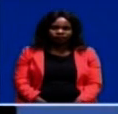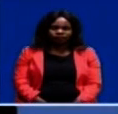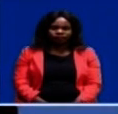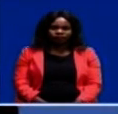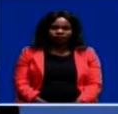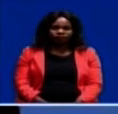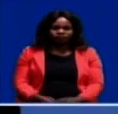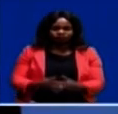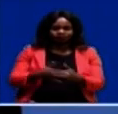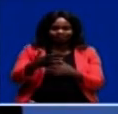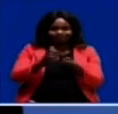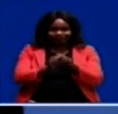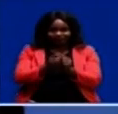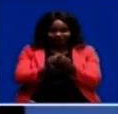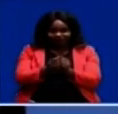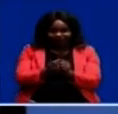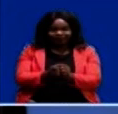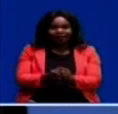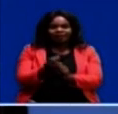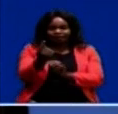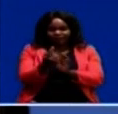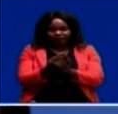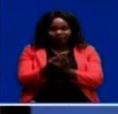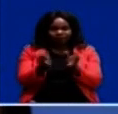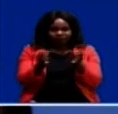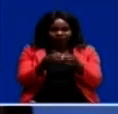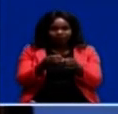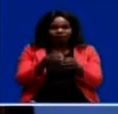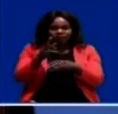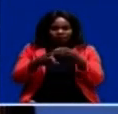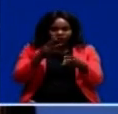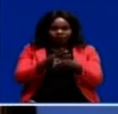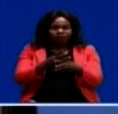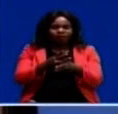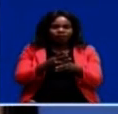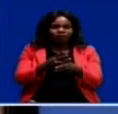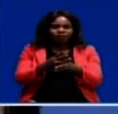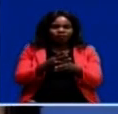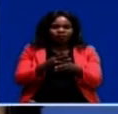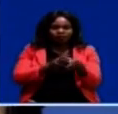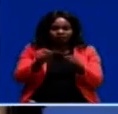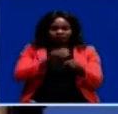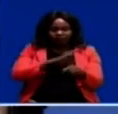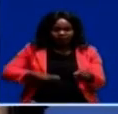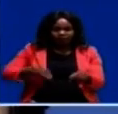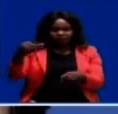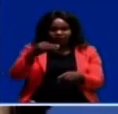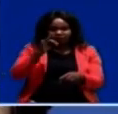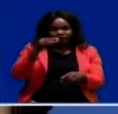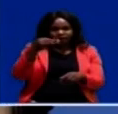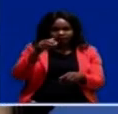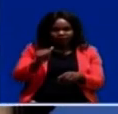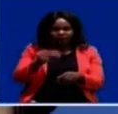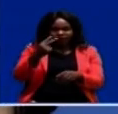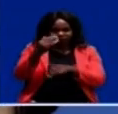And coming up in sports news, the Appeals Committee of World Football Governing Body, FIFA, has lifted the two-year ban imposed on